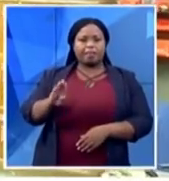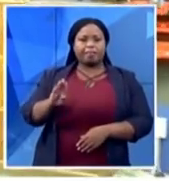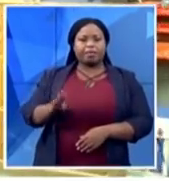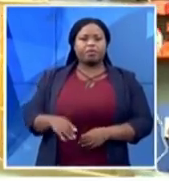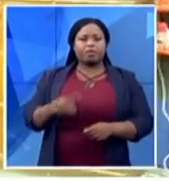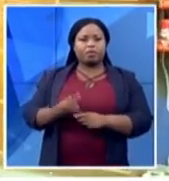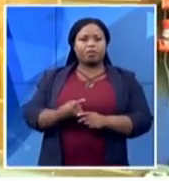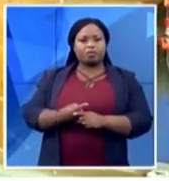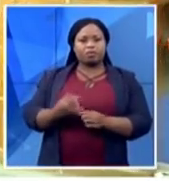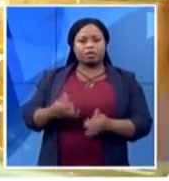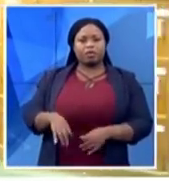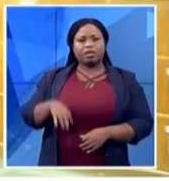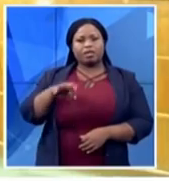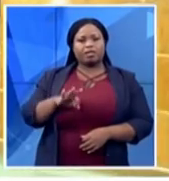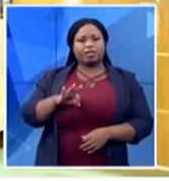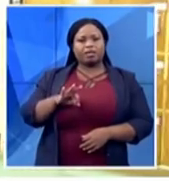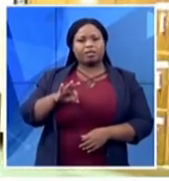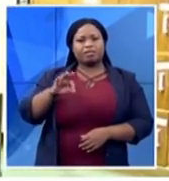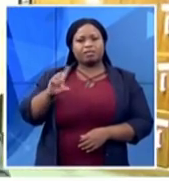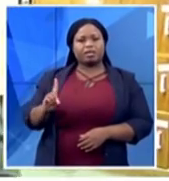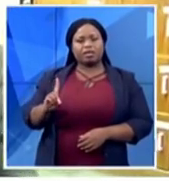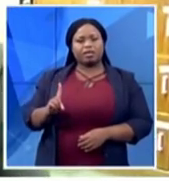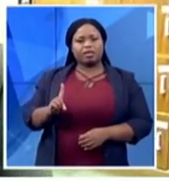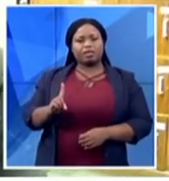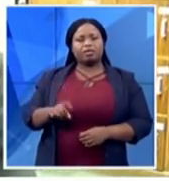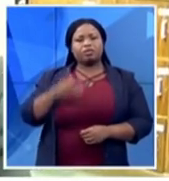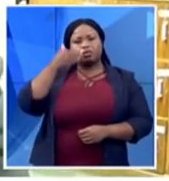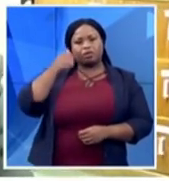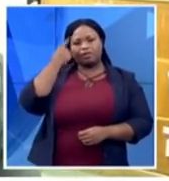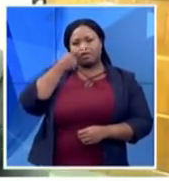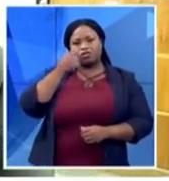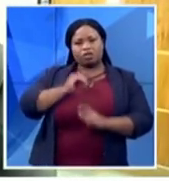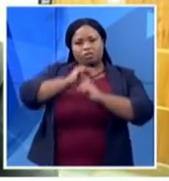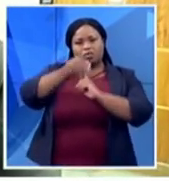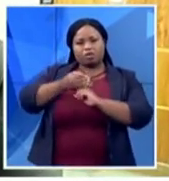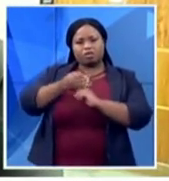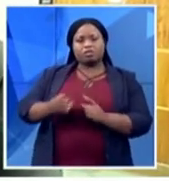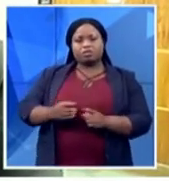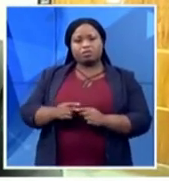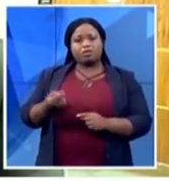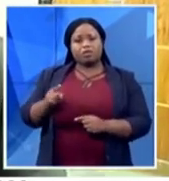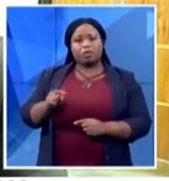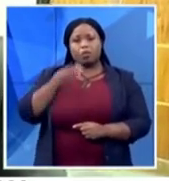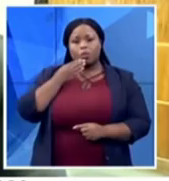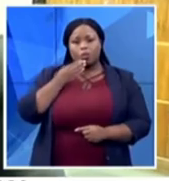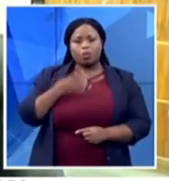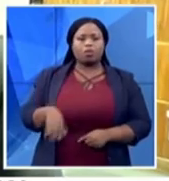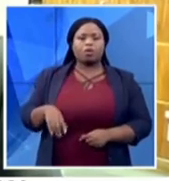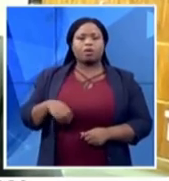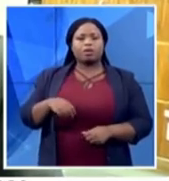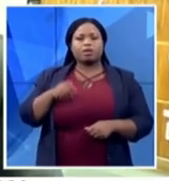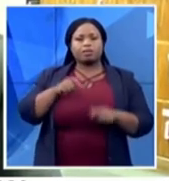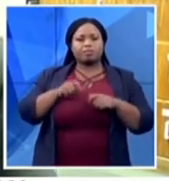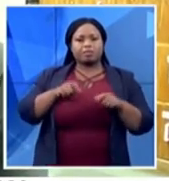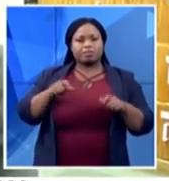are going to be offered of course to health workers who are treating COVID-19 patients and of course we know that there